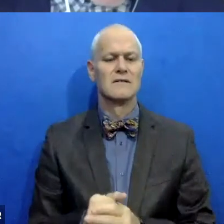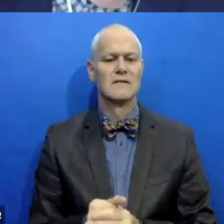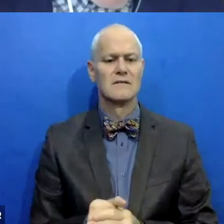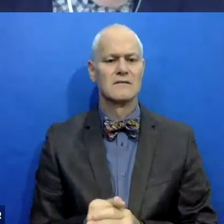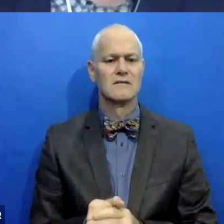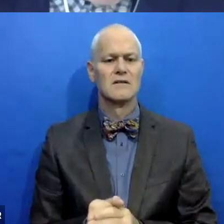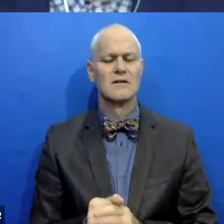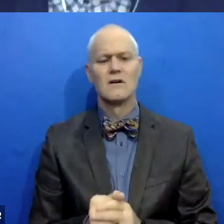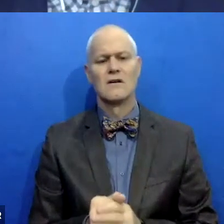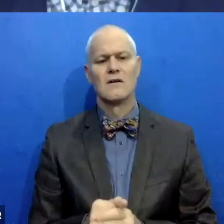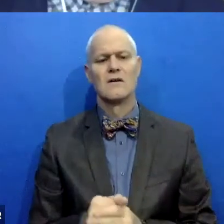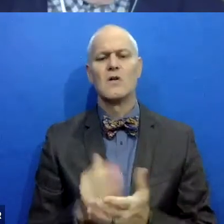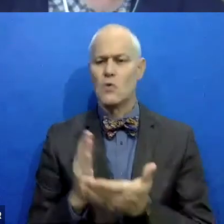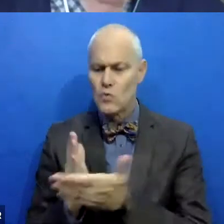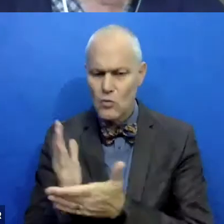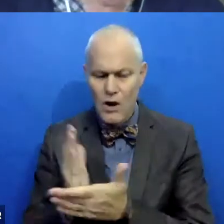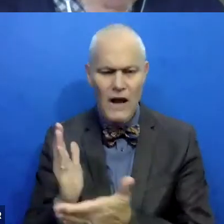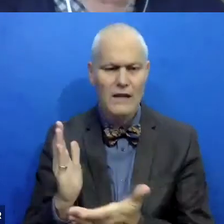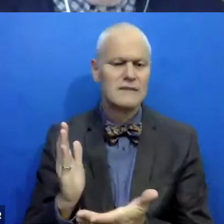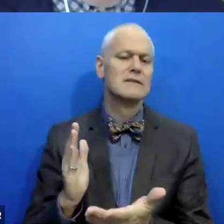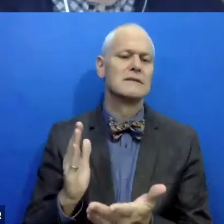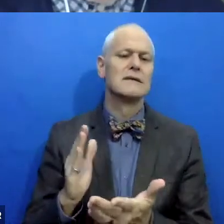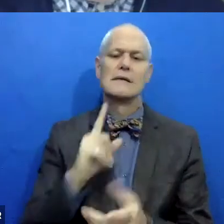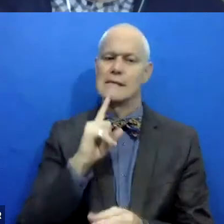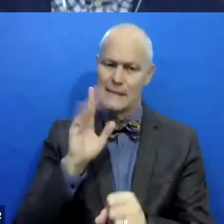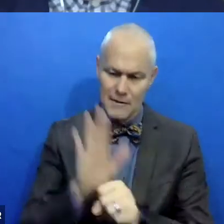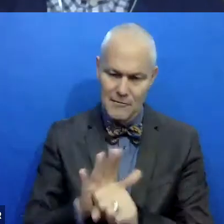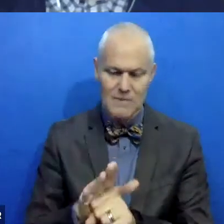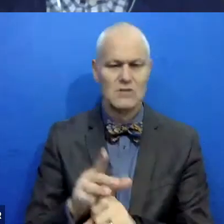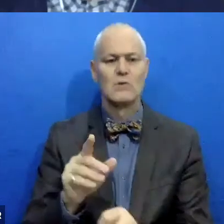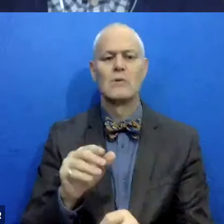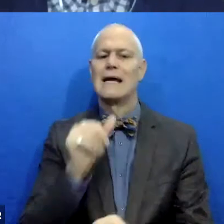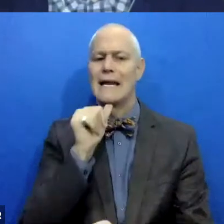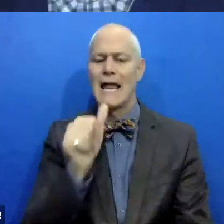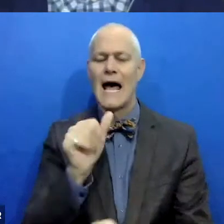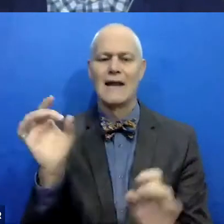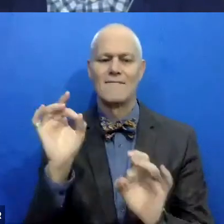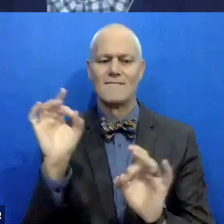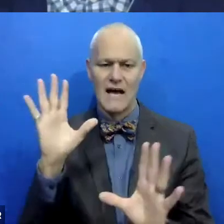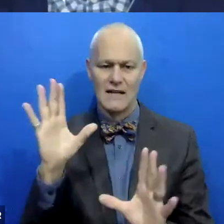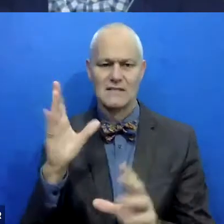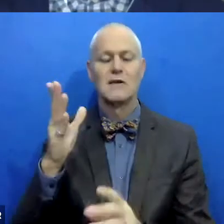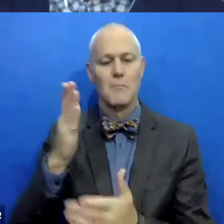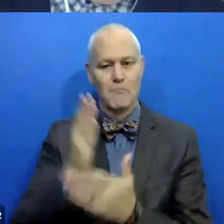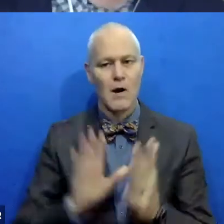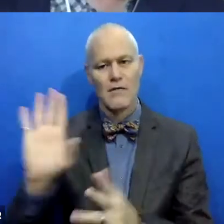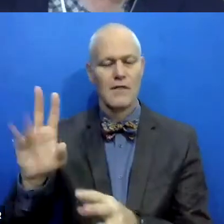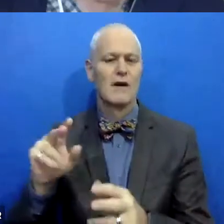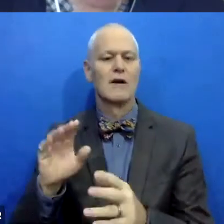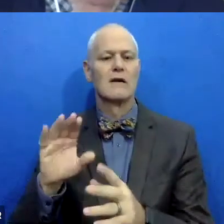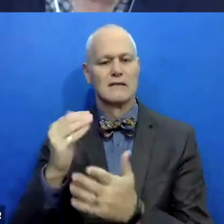writes, uh, commitments to, um, nonviolence to become part of their probation conditions. Um,